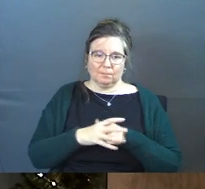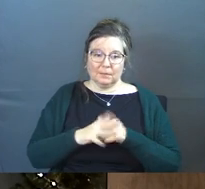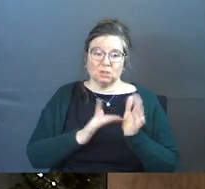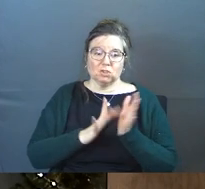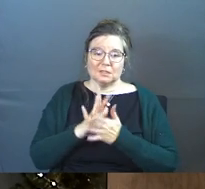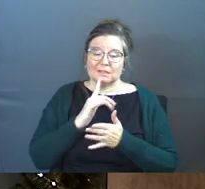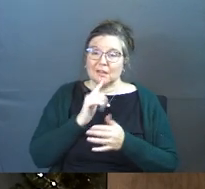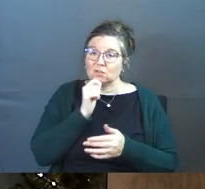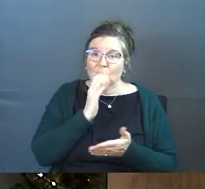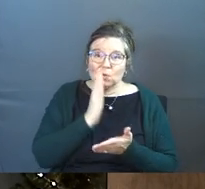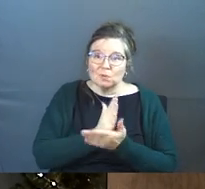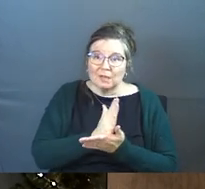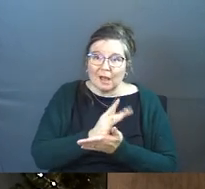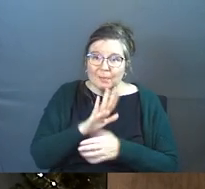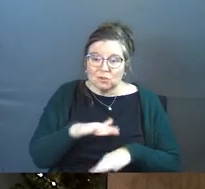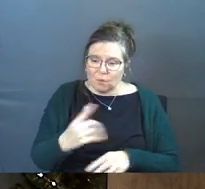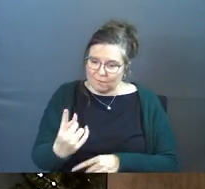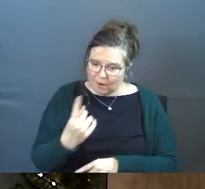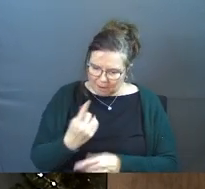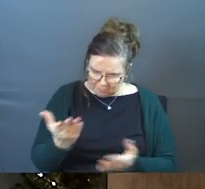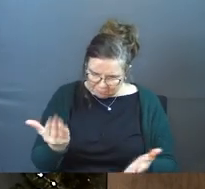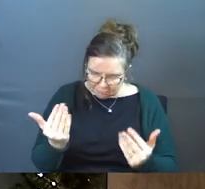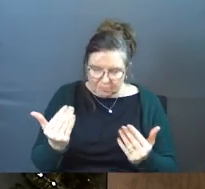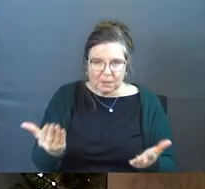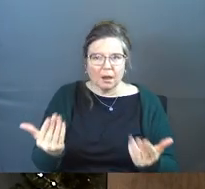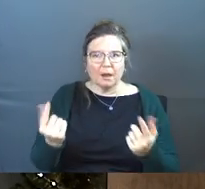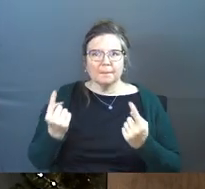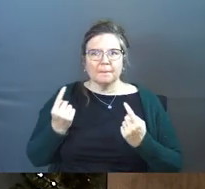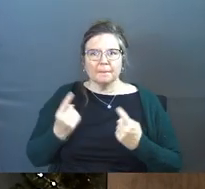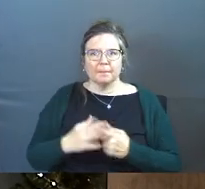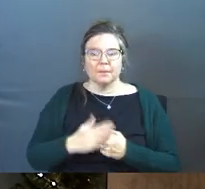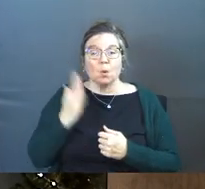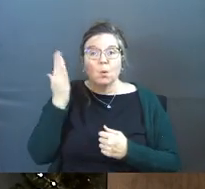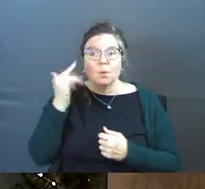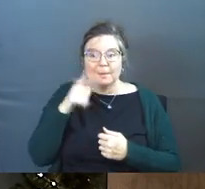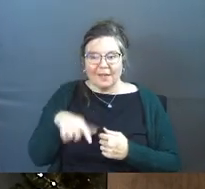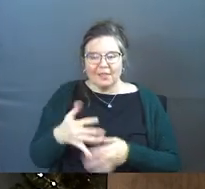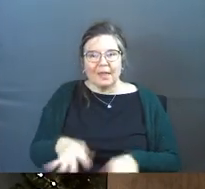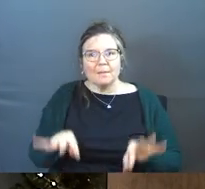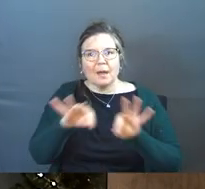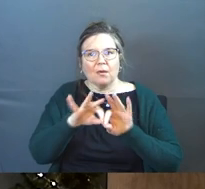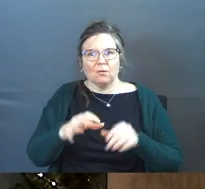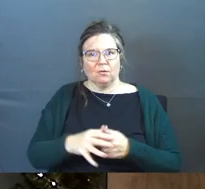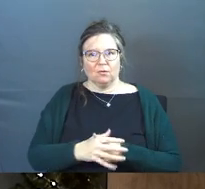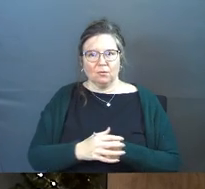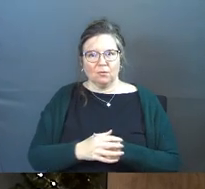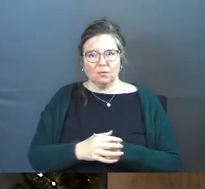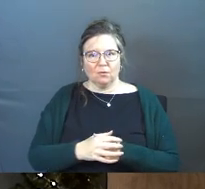Jesus said, don't stop the little children from coming to me. Why? Because they matter.